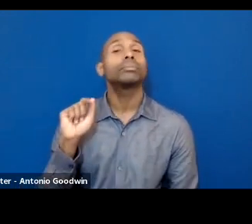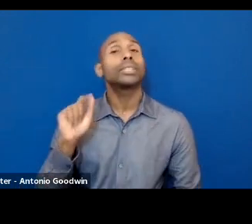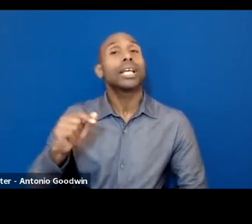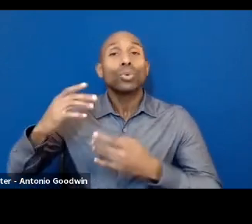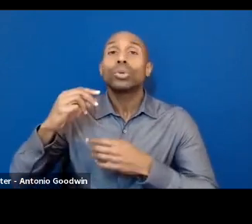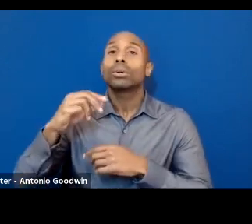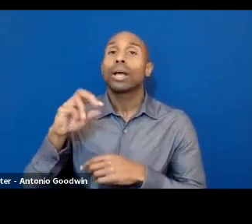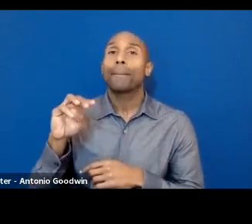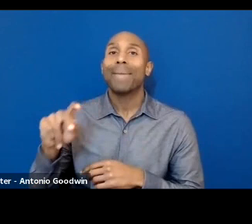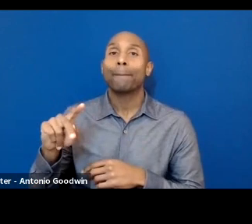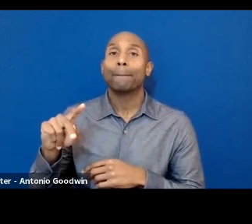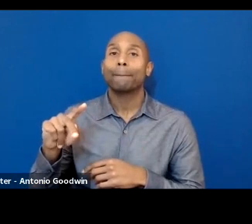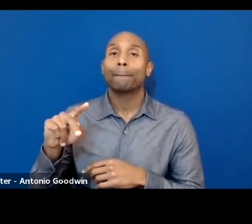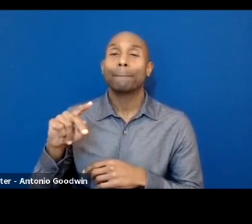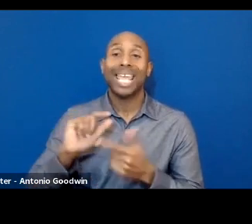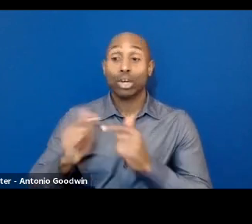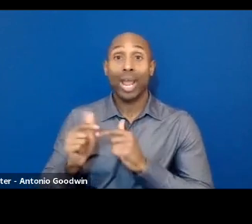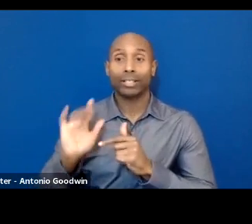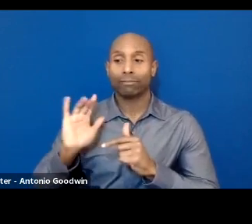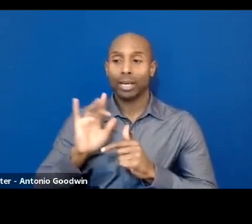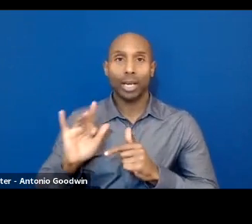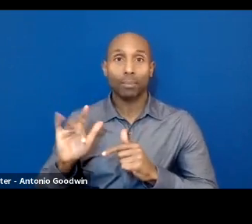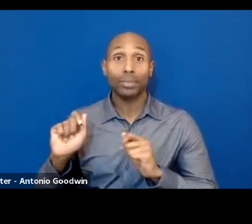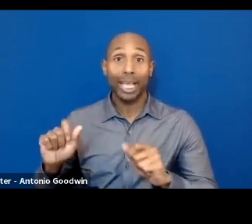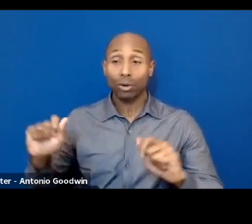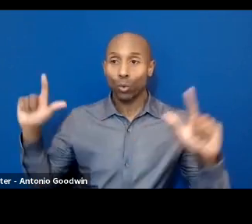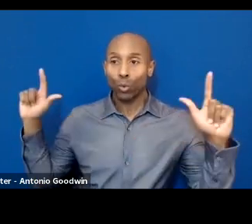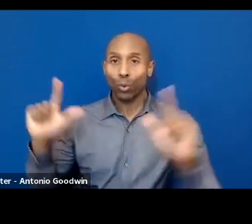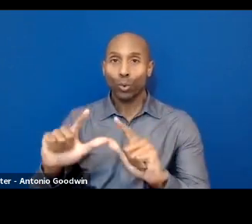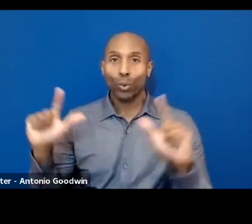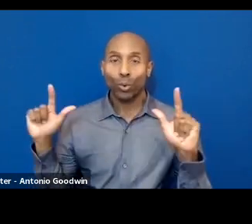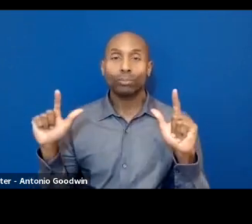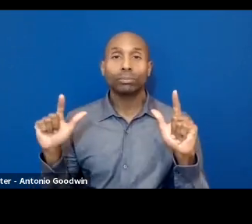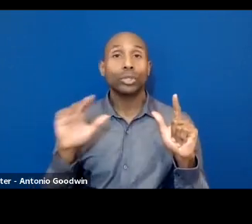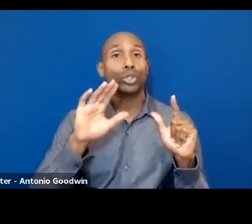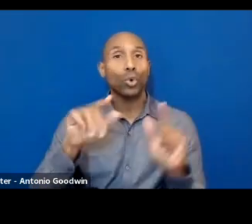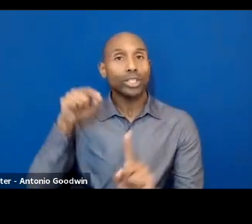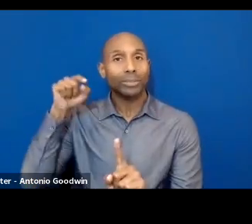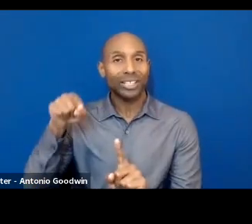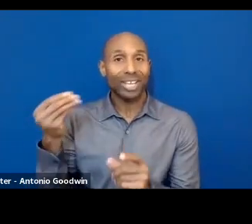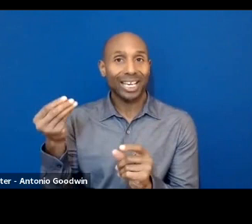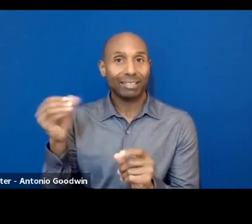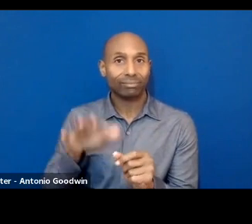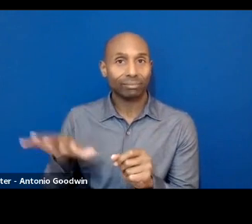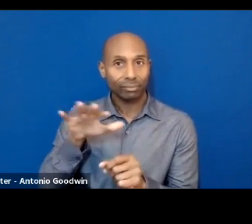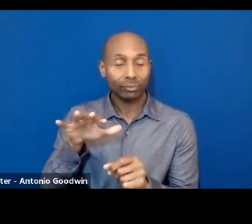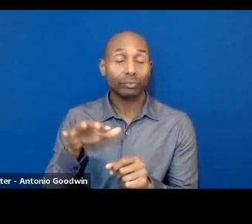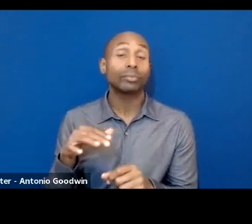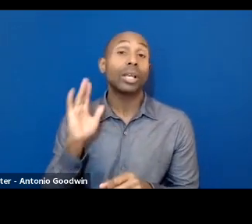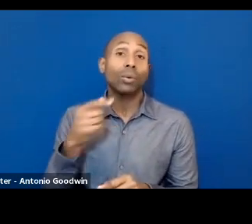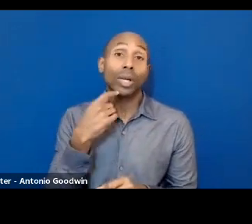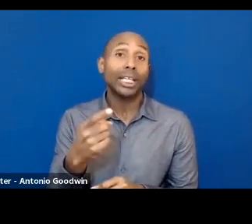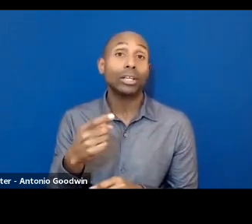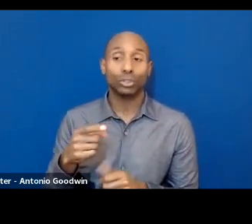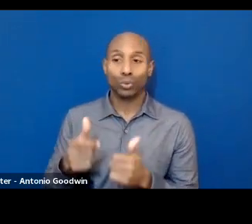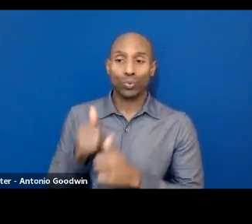website, you put in your zip code or your city, and it'll zoom into the indigenous tribes that were there, the treaties that were broken, if